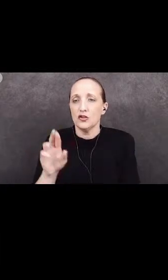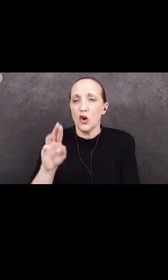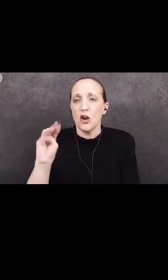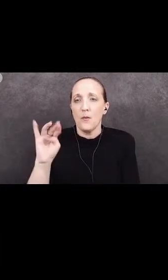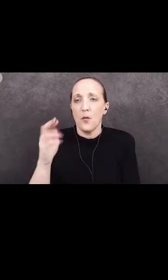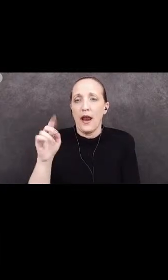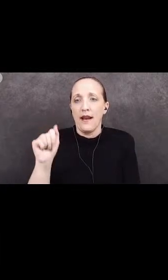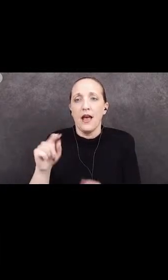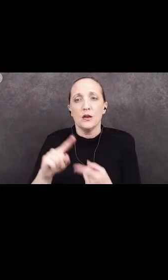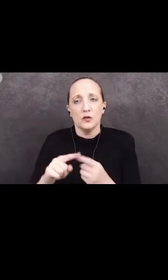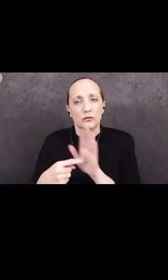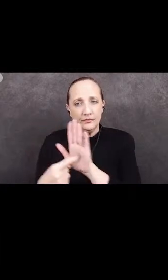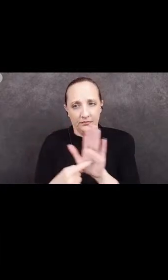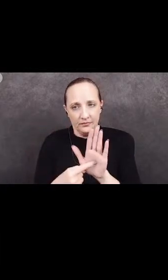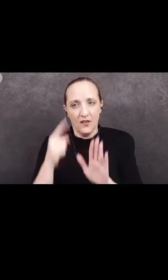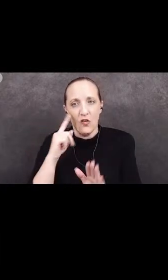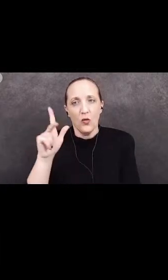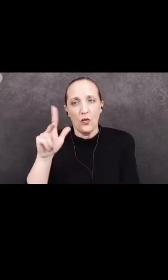present item 3.0.